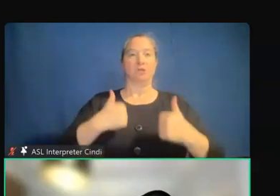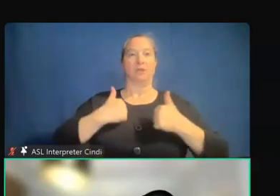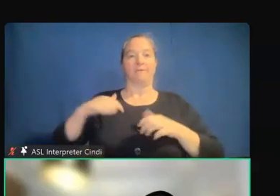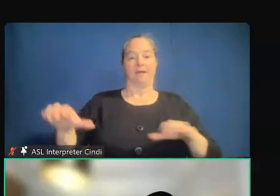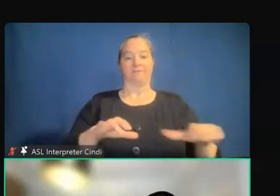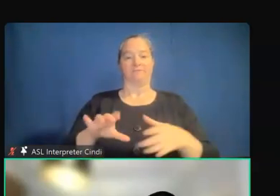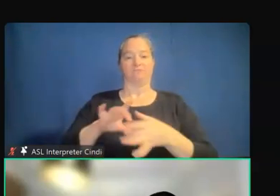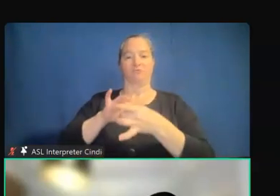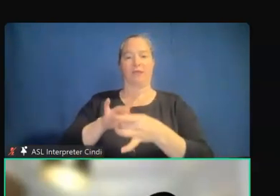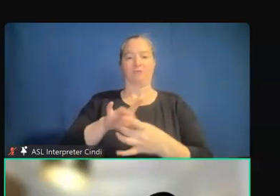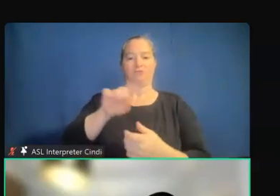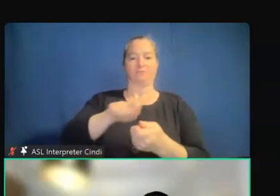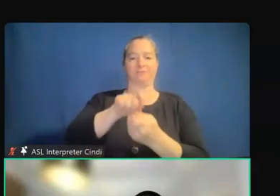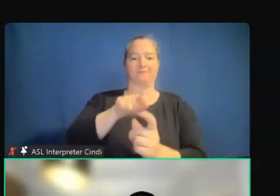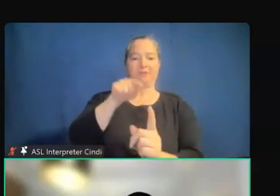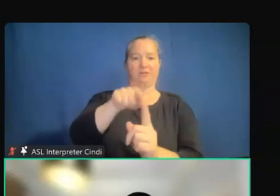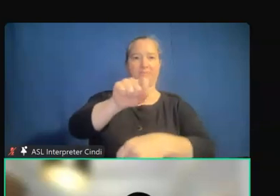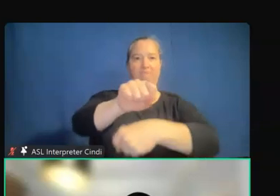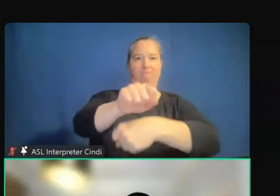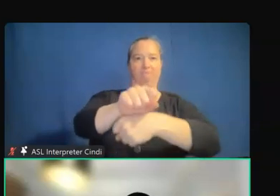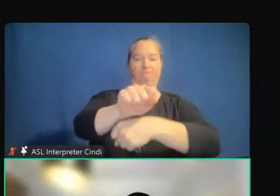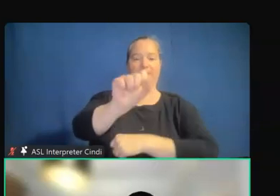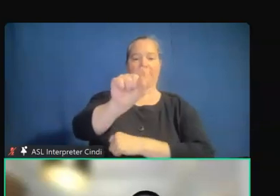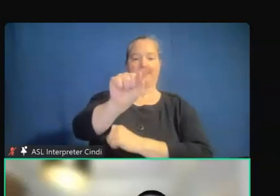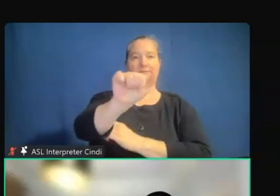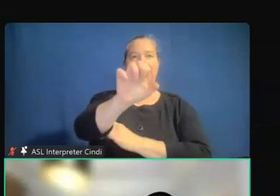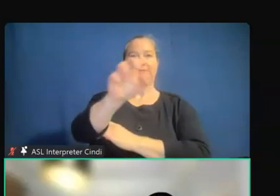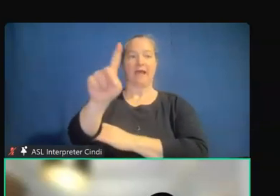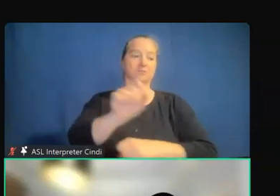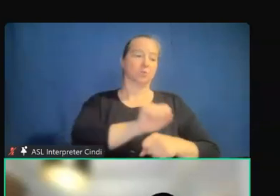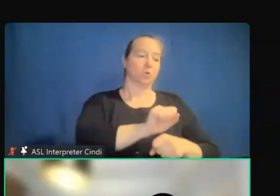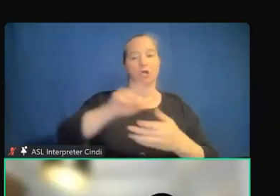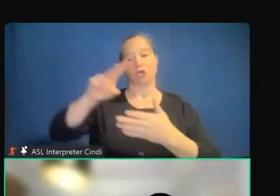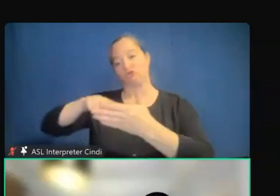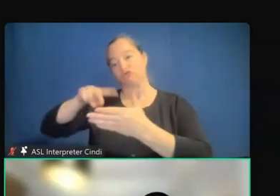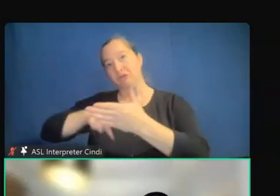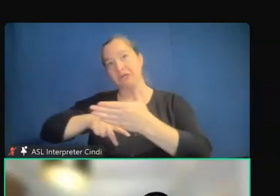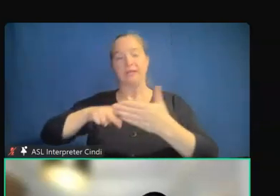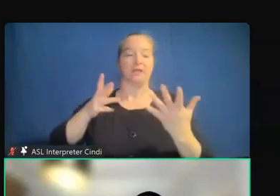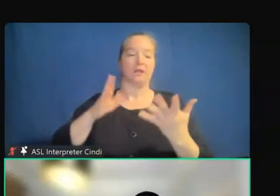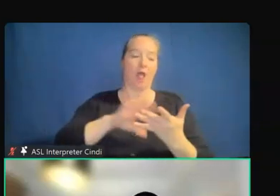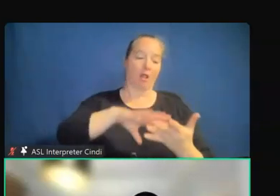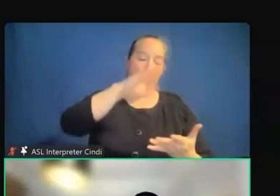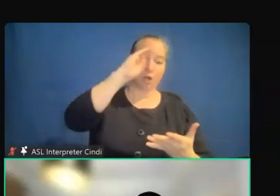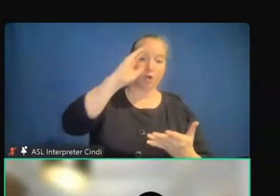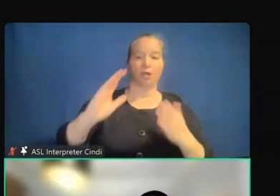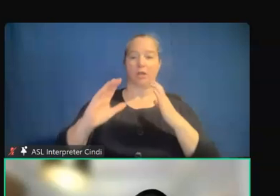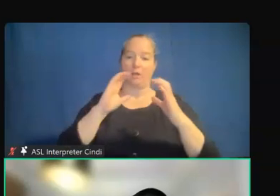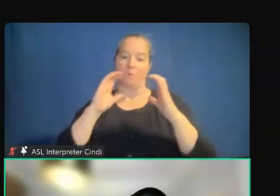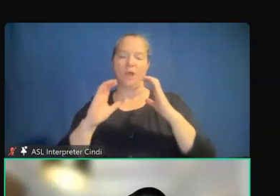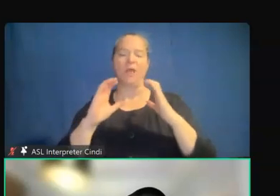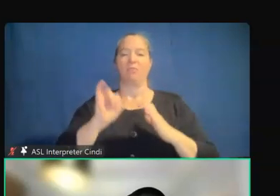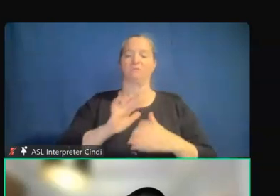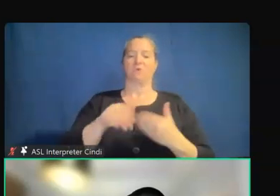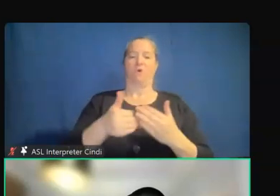to specific tasks. So working or reading or learning or communicating would all be